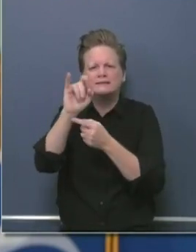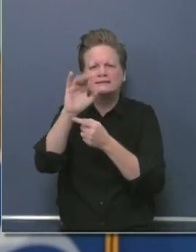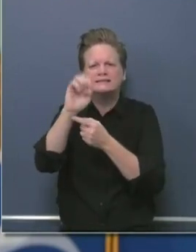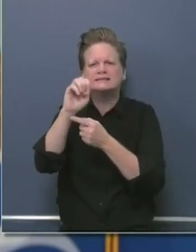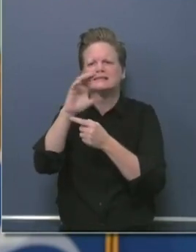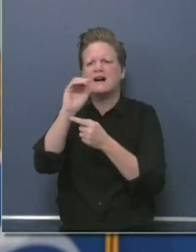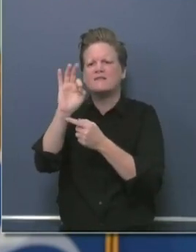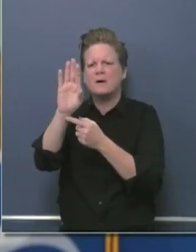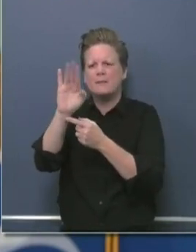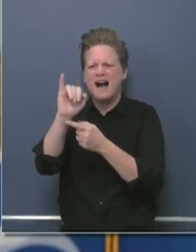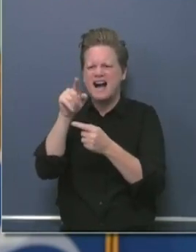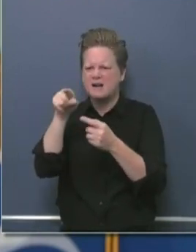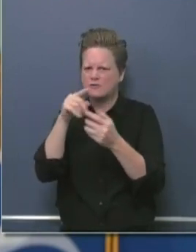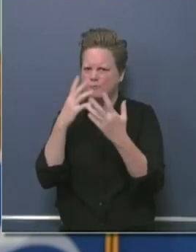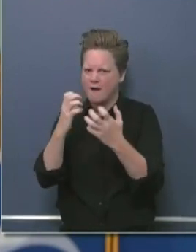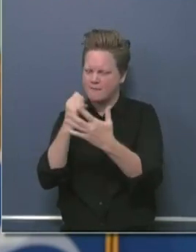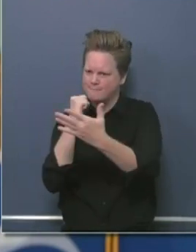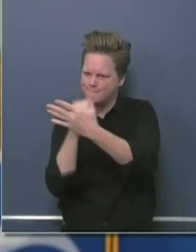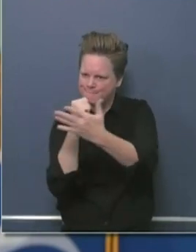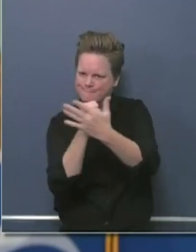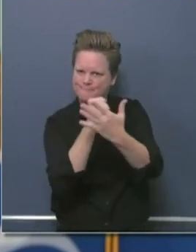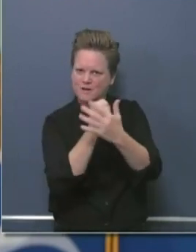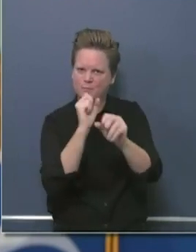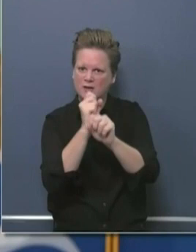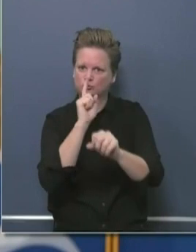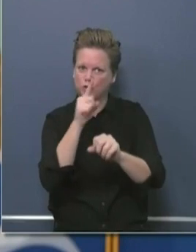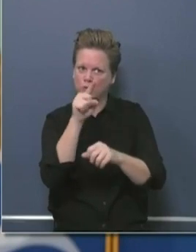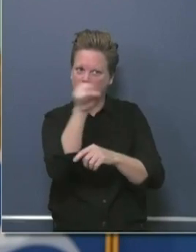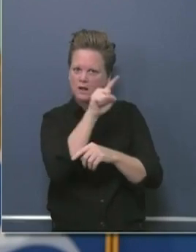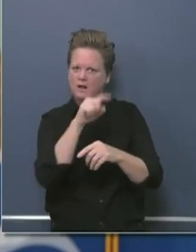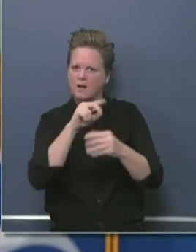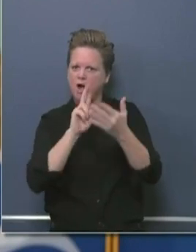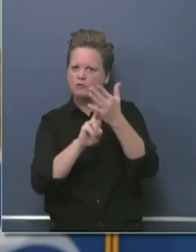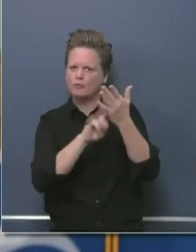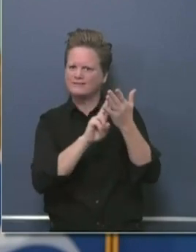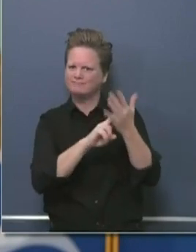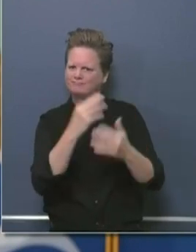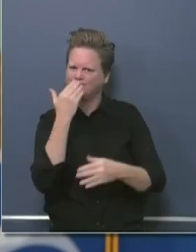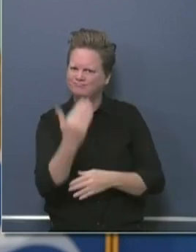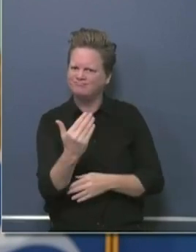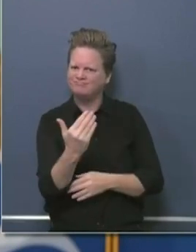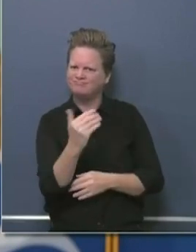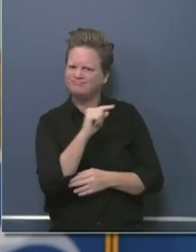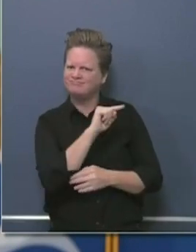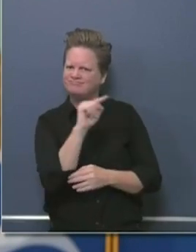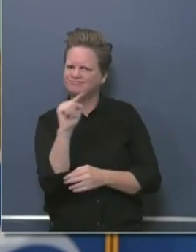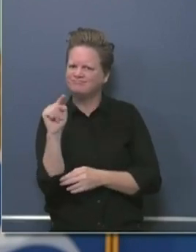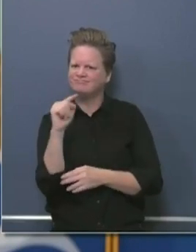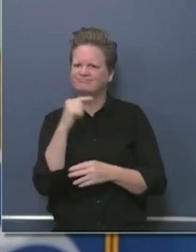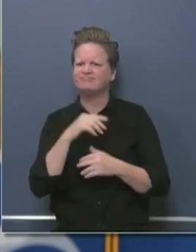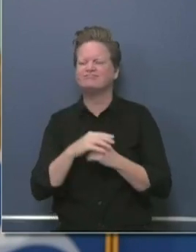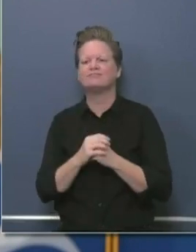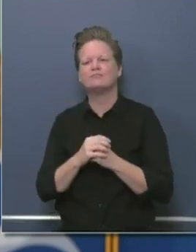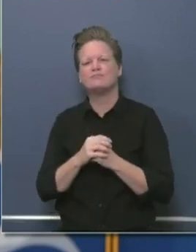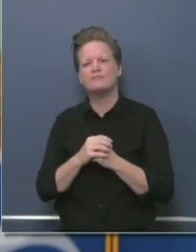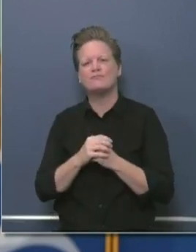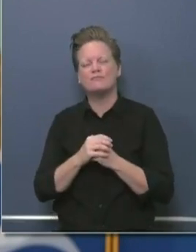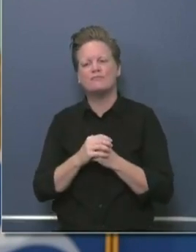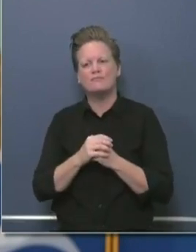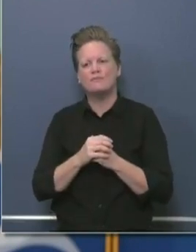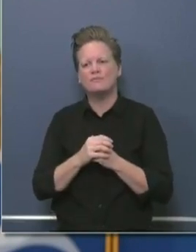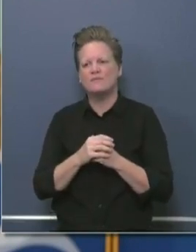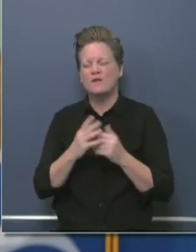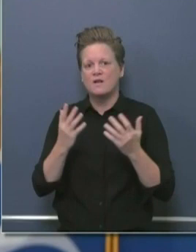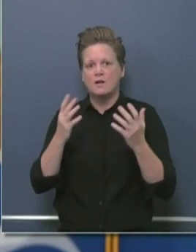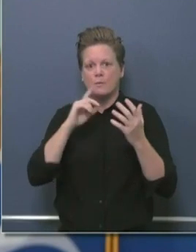contracts a little bit more closely, or at least those that are part of those contracts in the supply chain. And so all of that was a